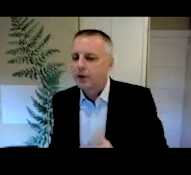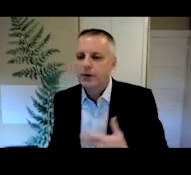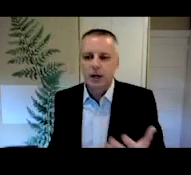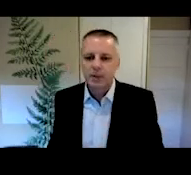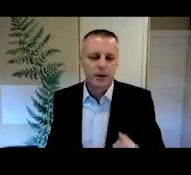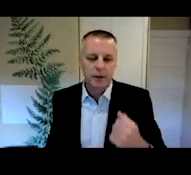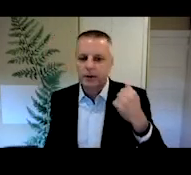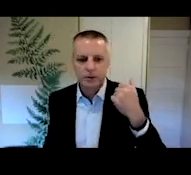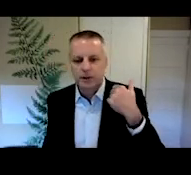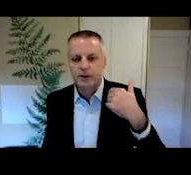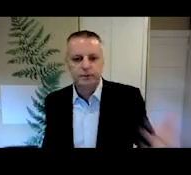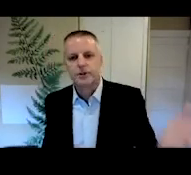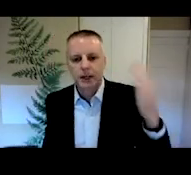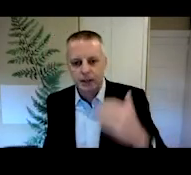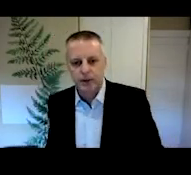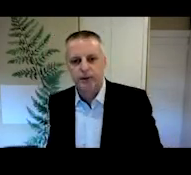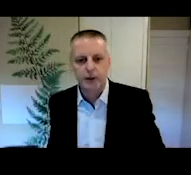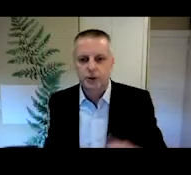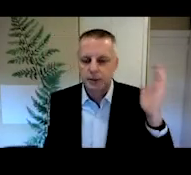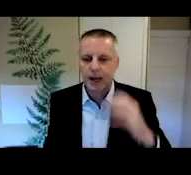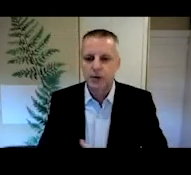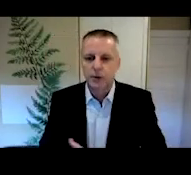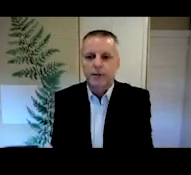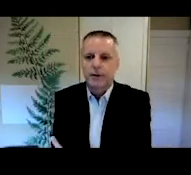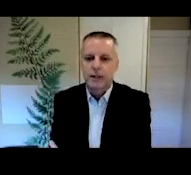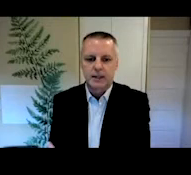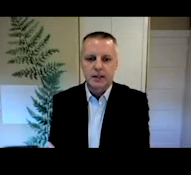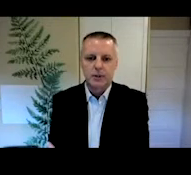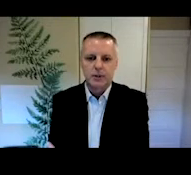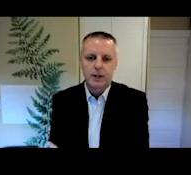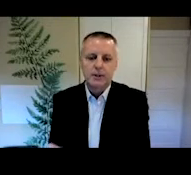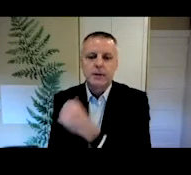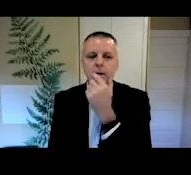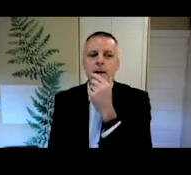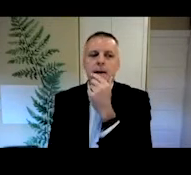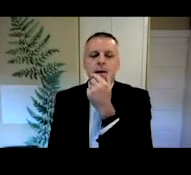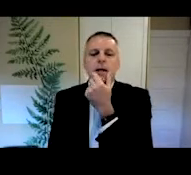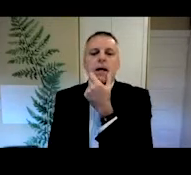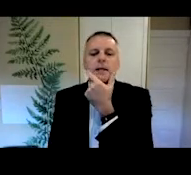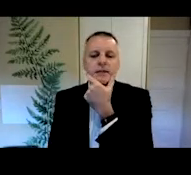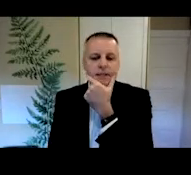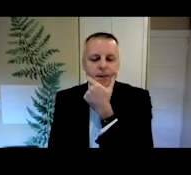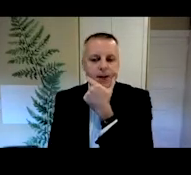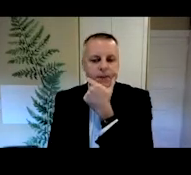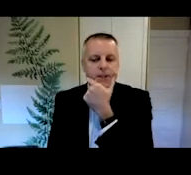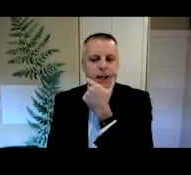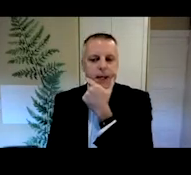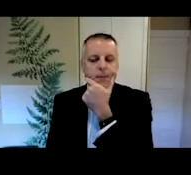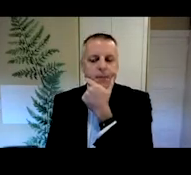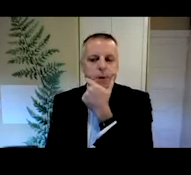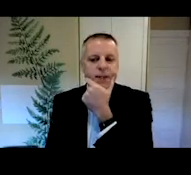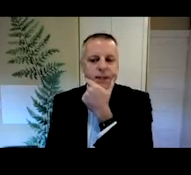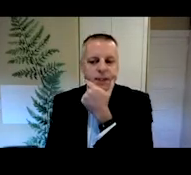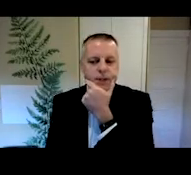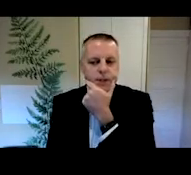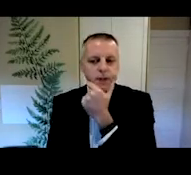um, when you tell people that you're instructors of Chinese or French or Spanish or whatever, you get that same response. So let's think about that for a second.